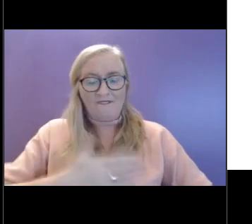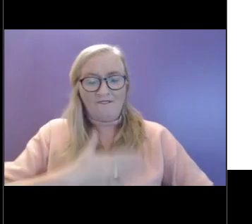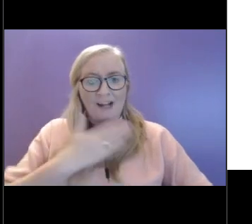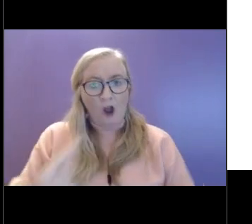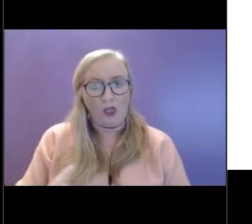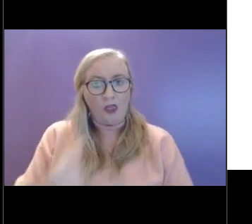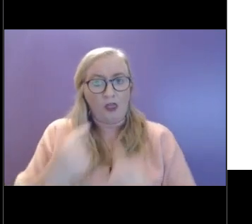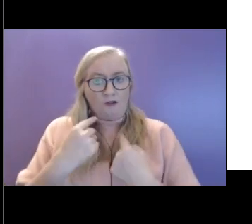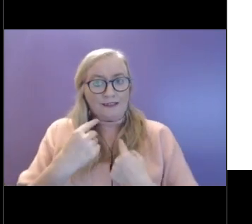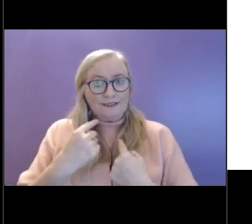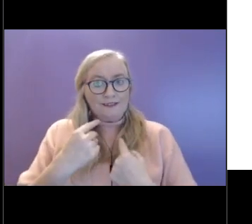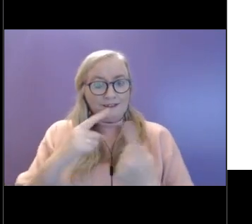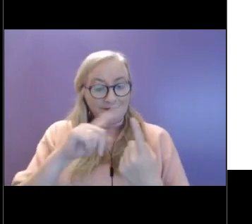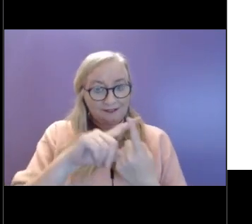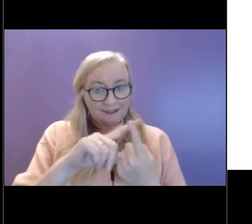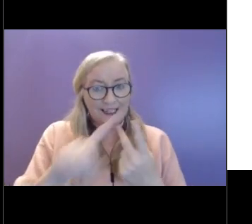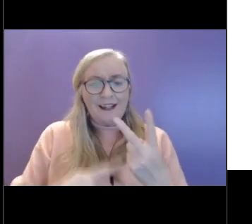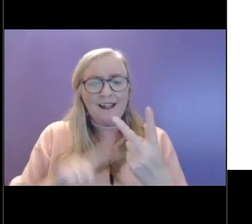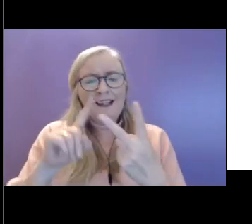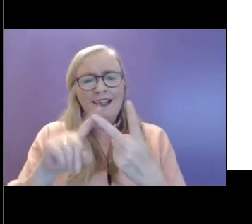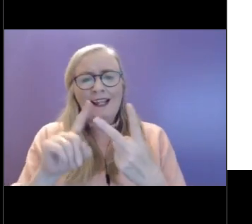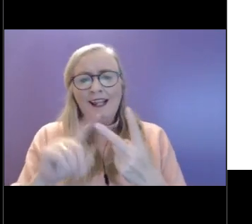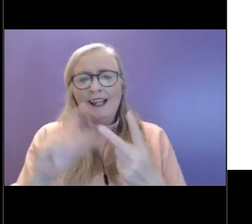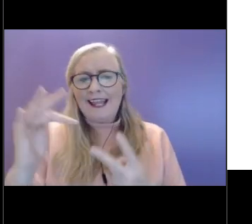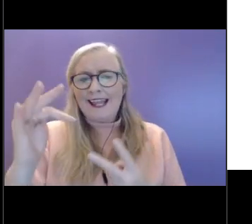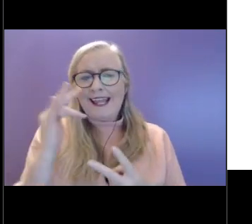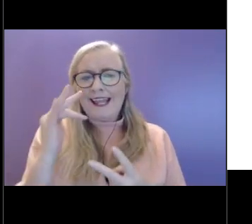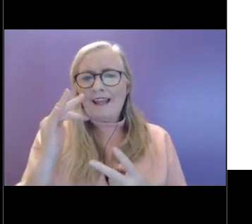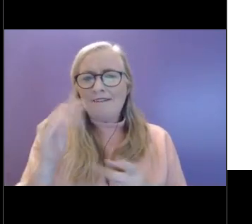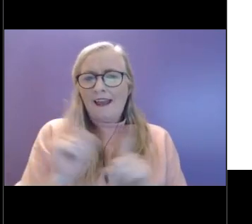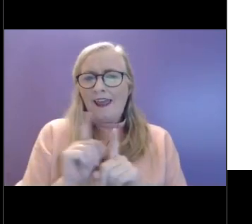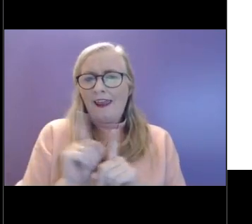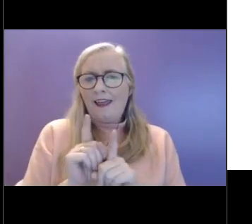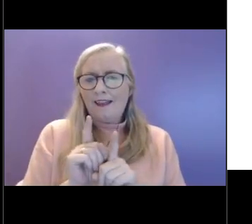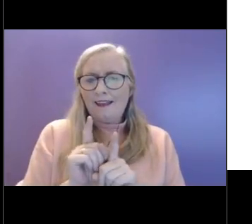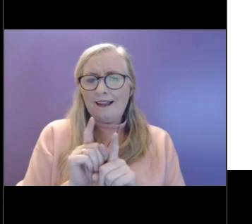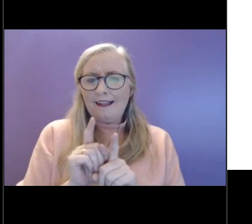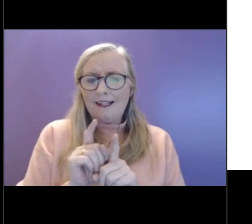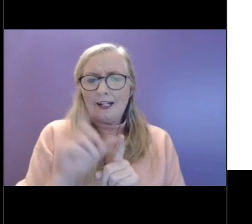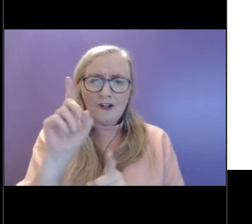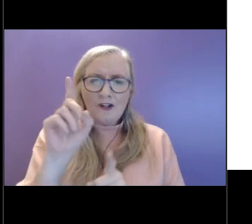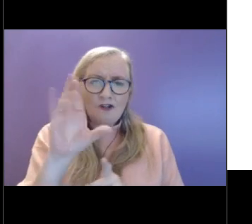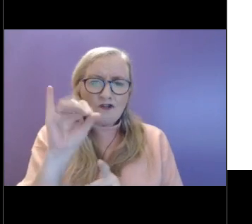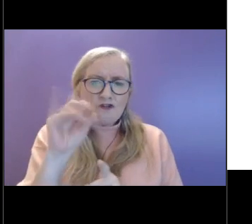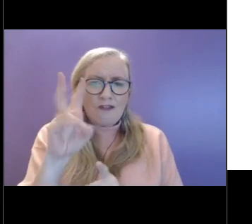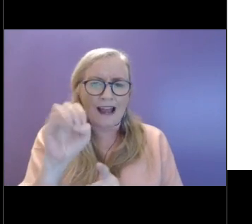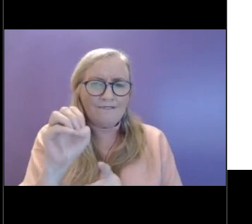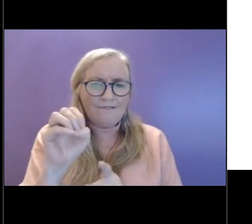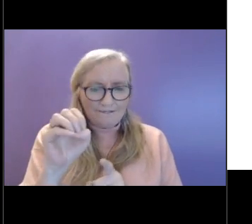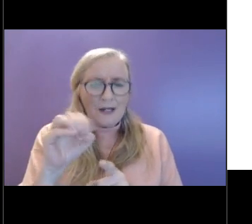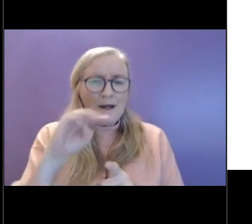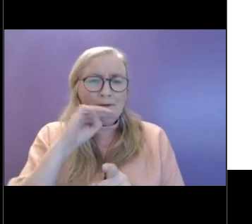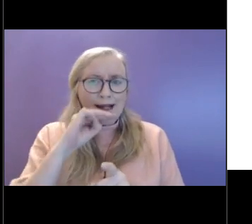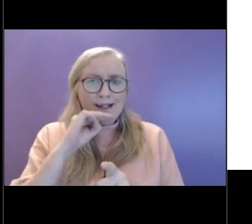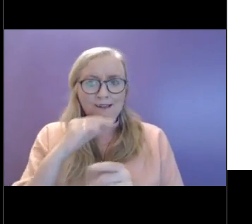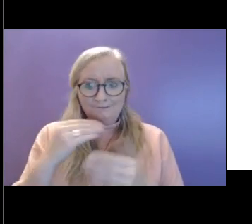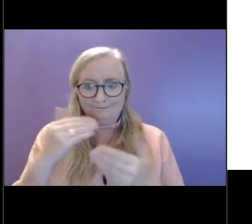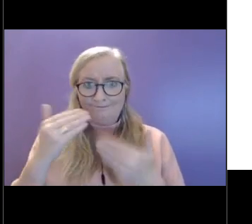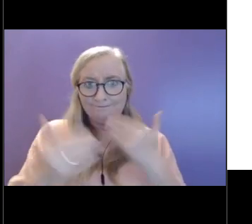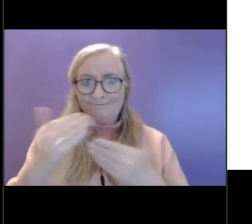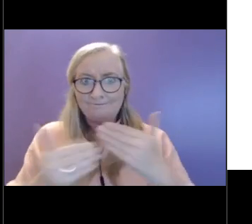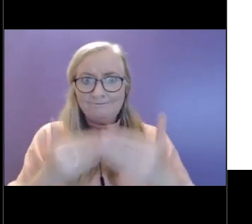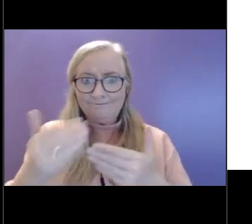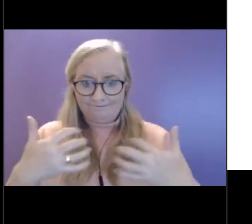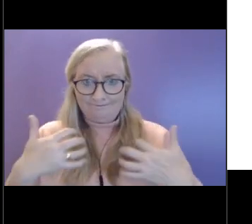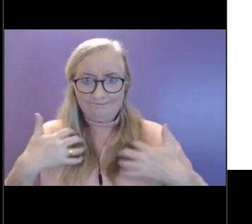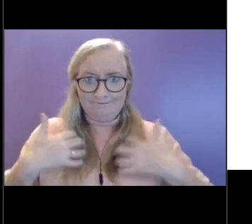If we find ourselves in a more kind of incentive for our drive and goal focused manner, we're probably in the drive system. So that